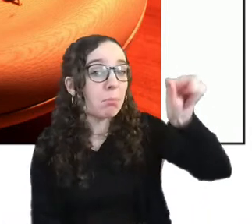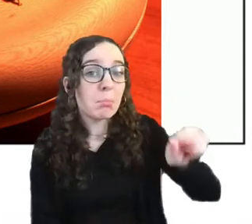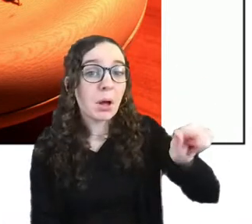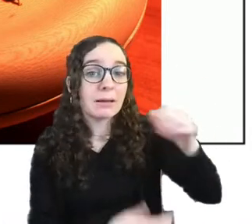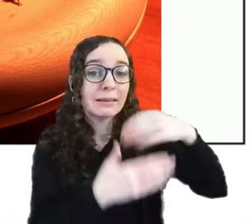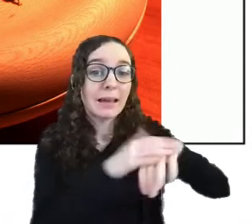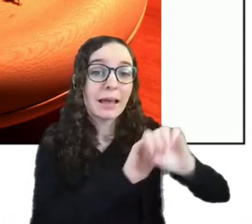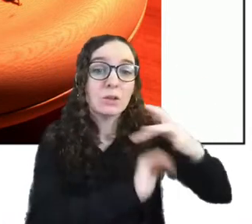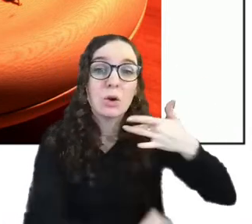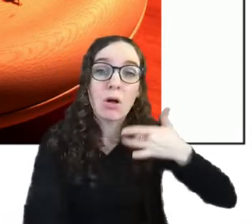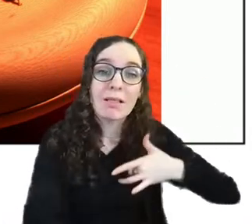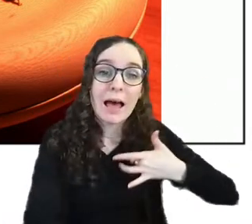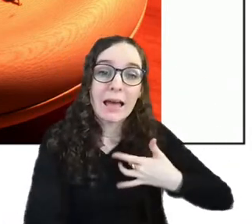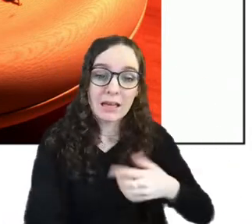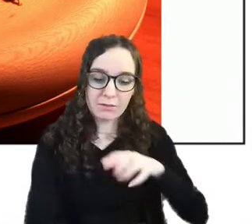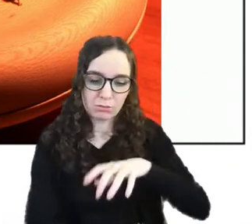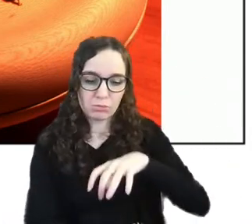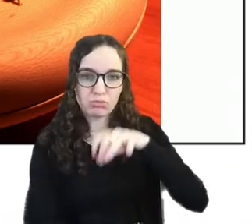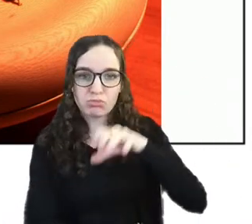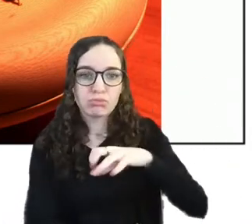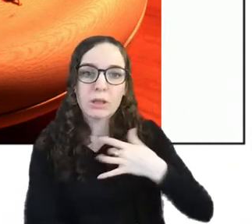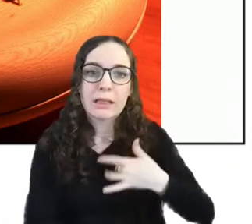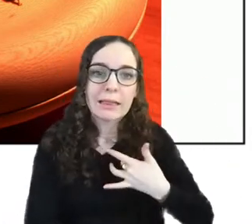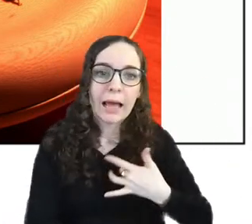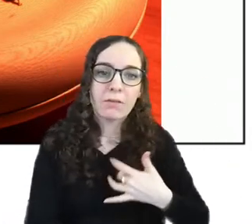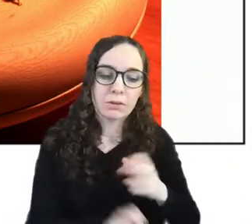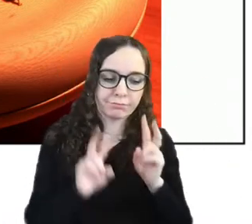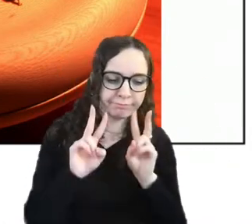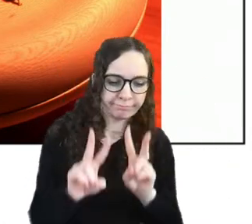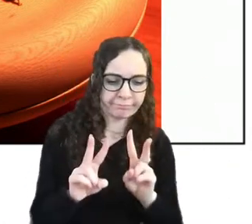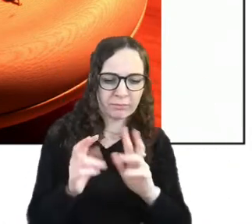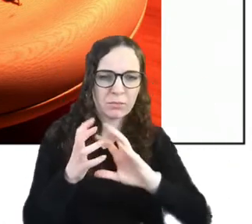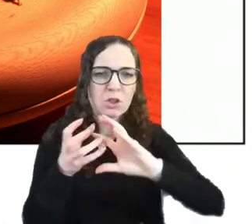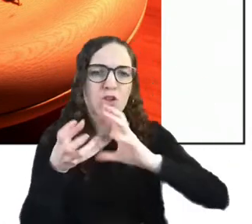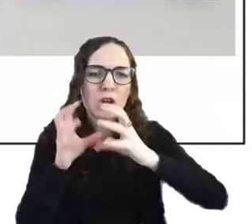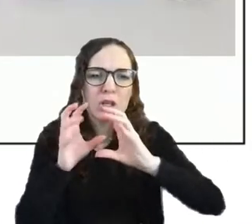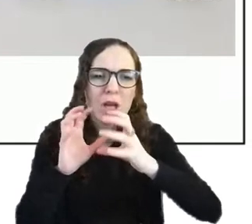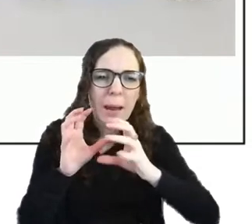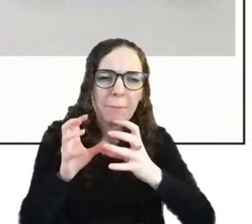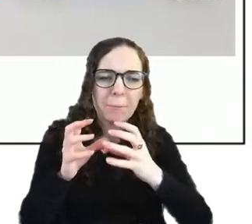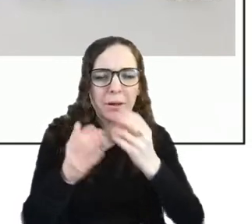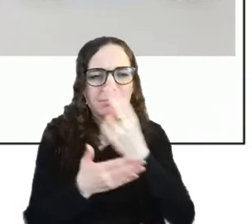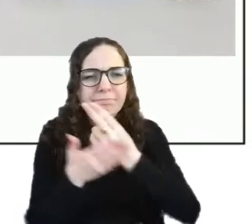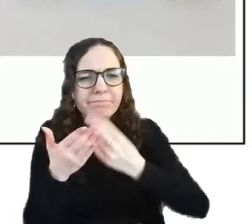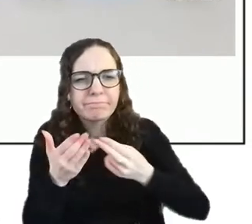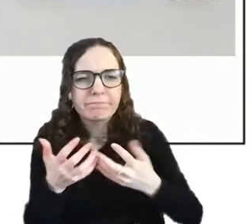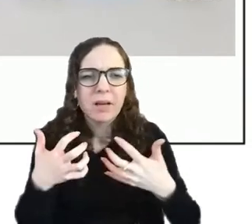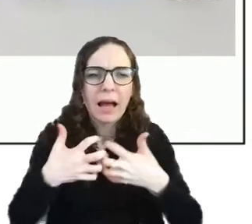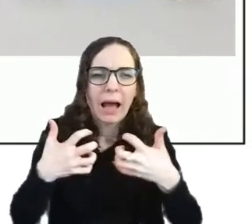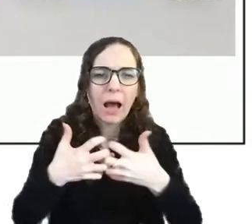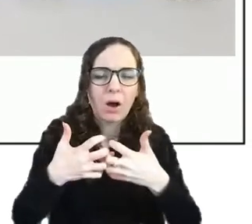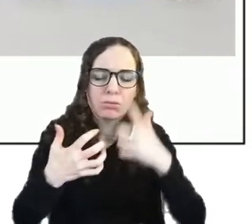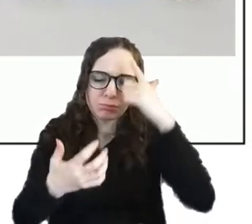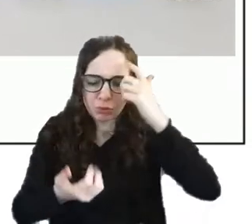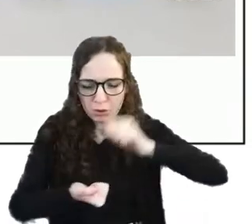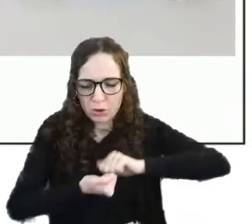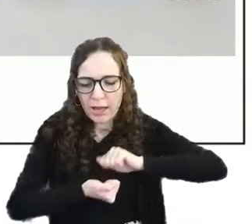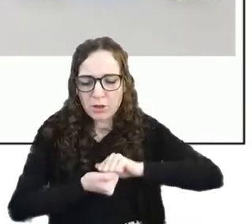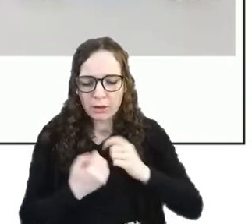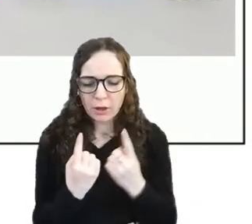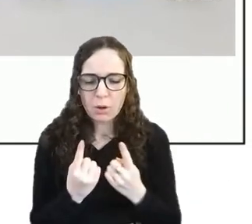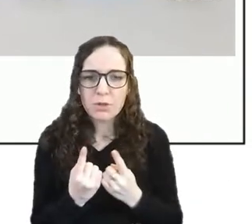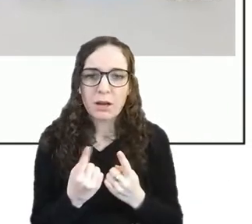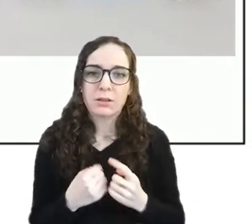like the shape of how things are designed uh treasuring objects okay so this is